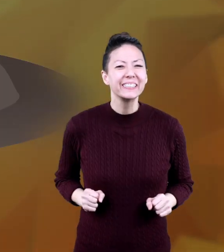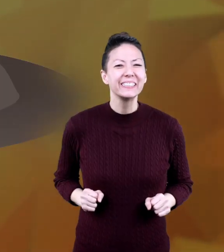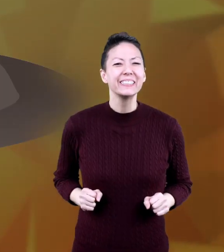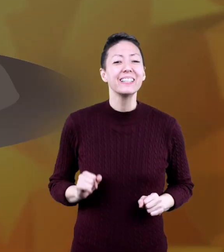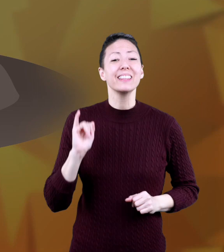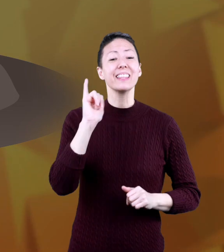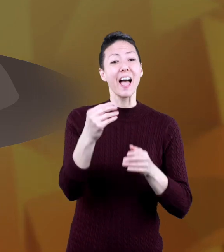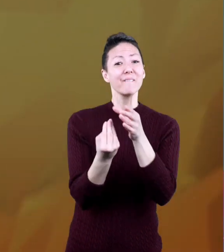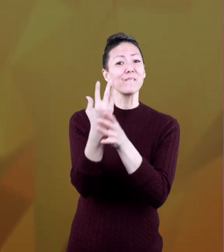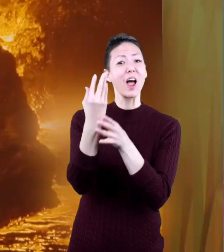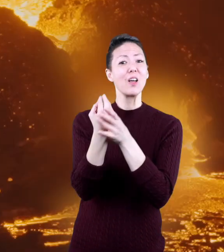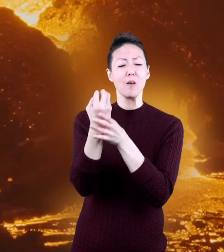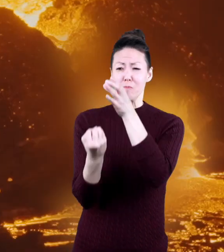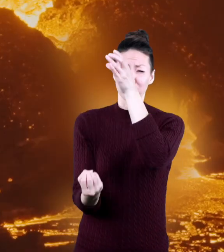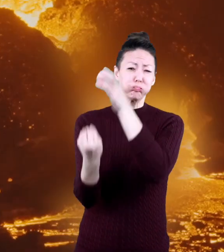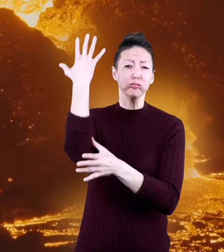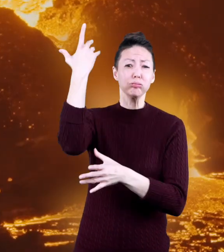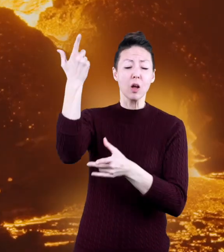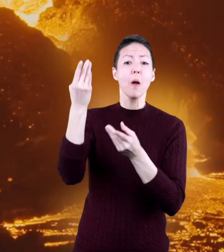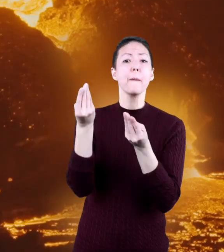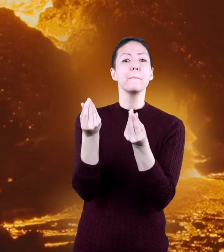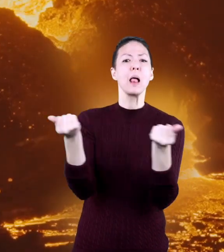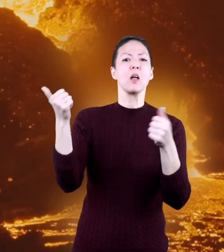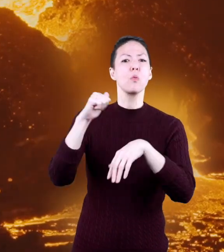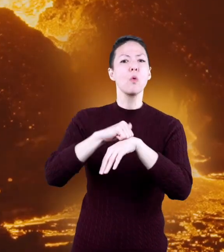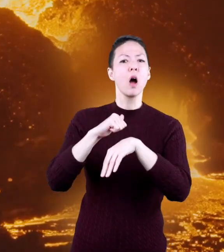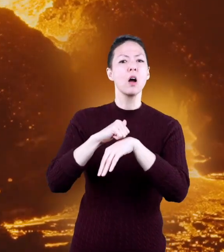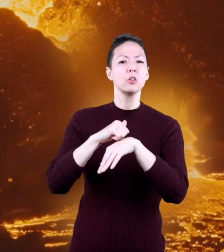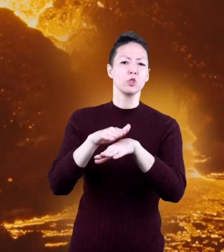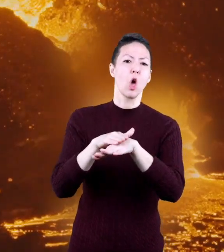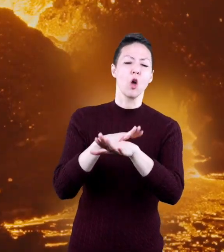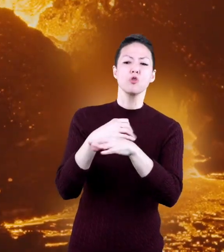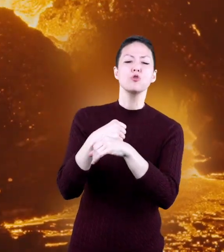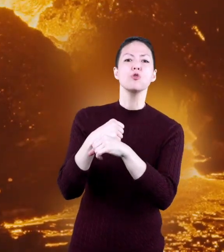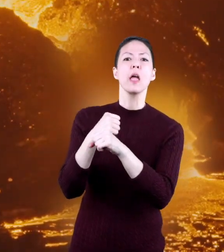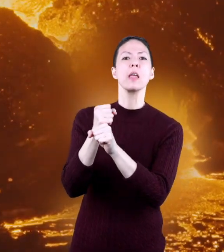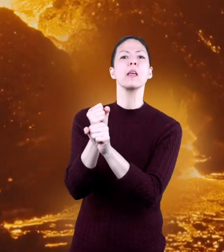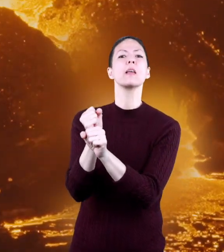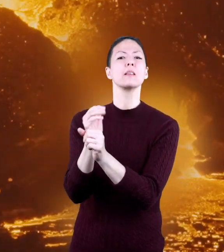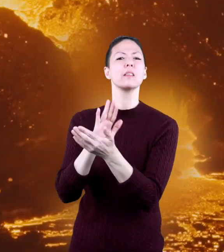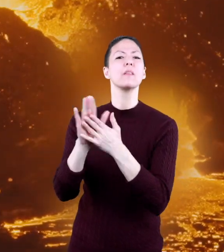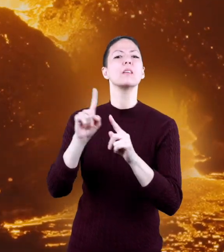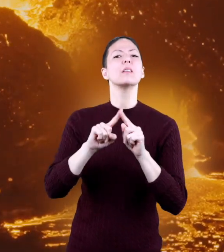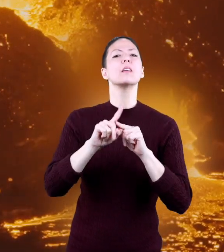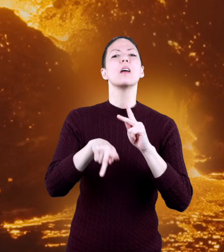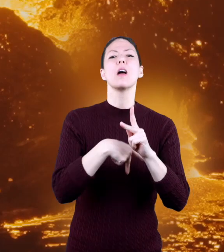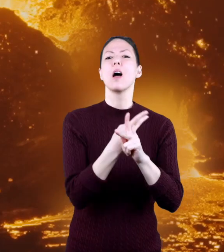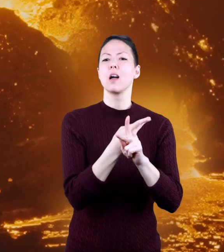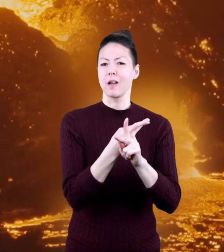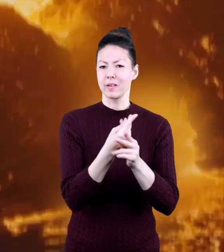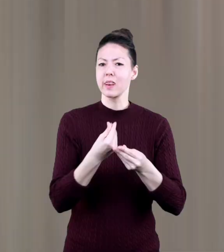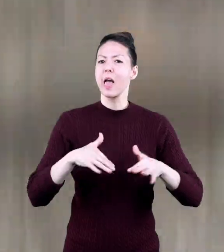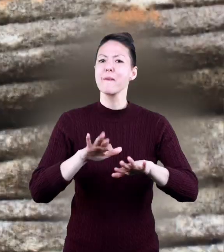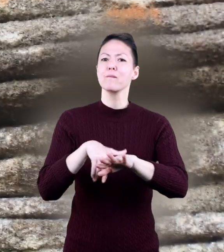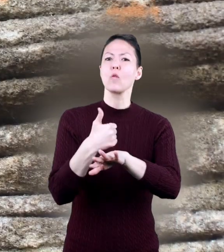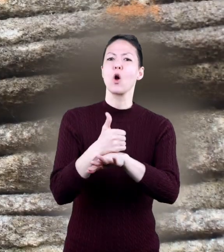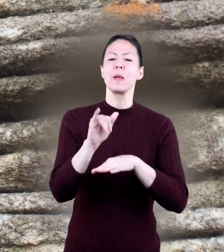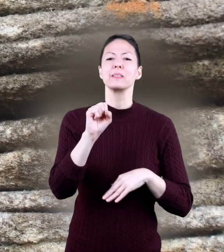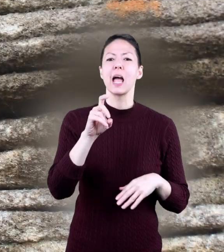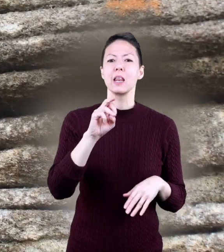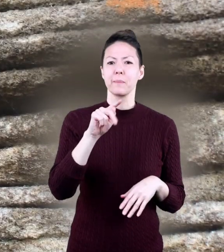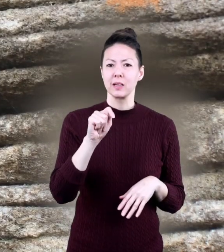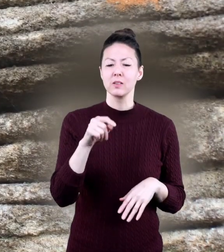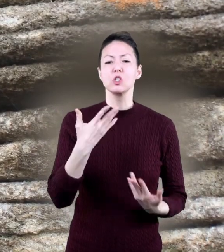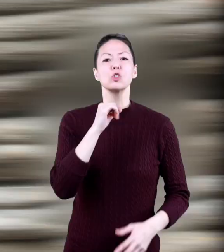right. Volcanoes erupt melted rocks that slowly create all kinds of landforms, just like